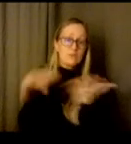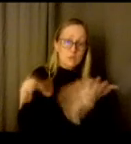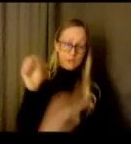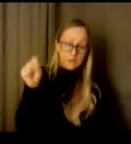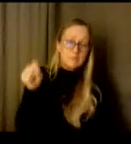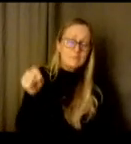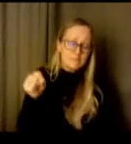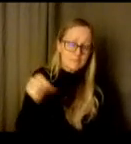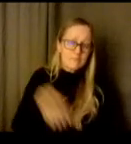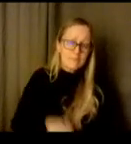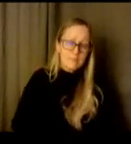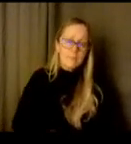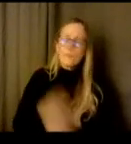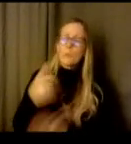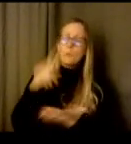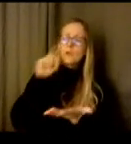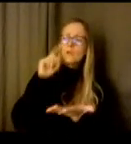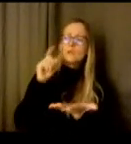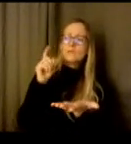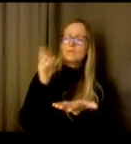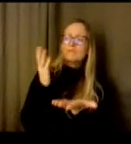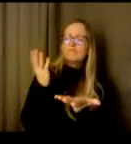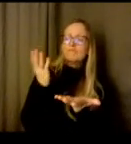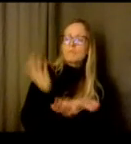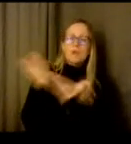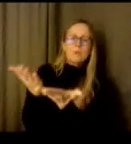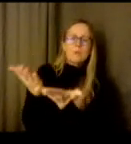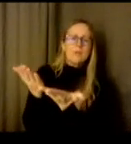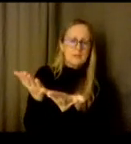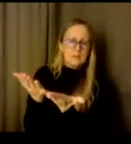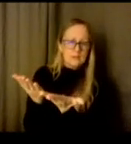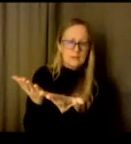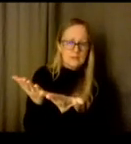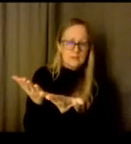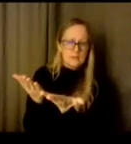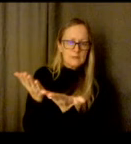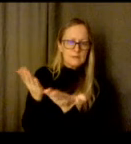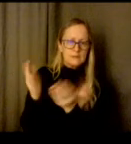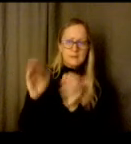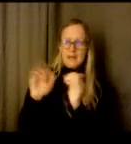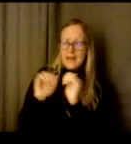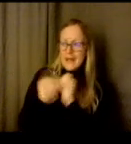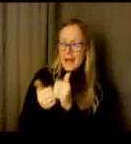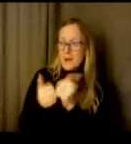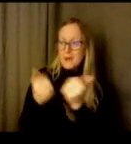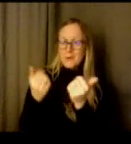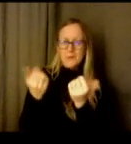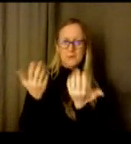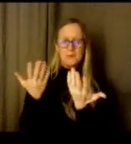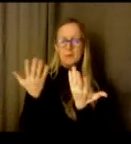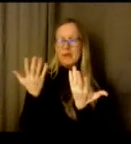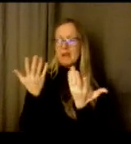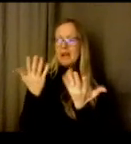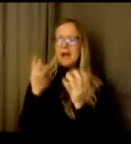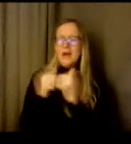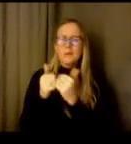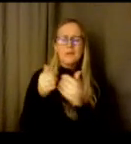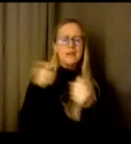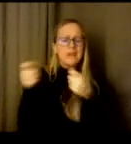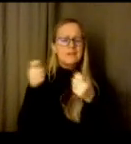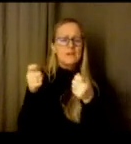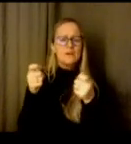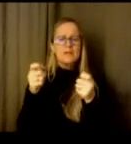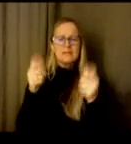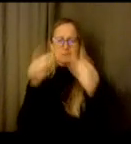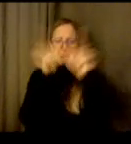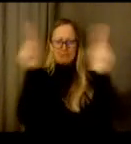people do at home um to cope with um you know teams fatigue or screen fatigue and the impacts